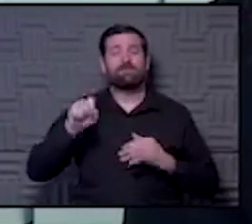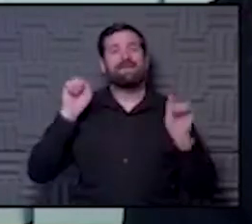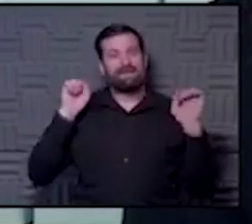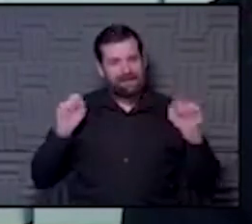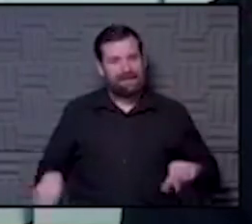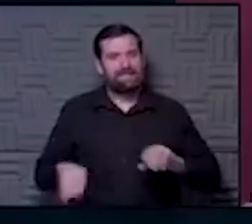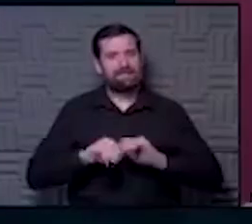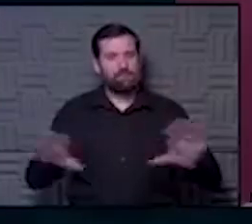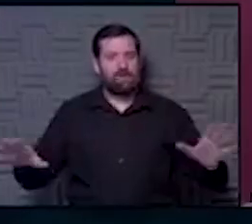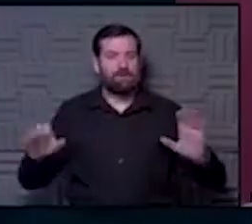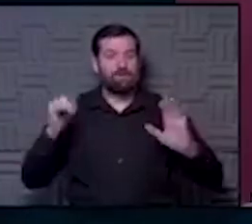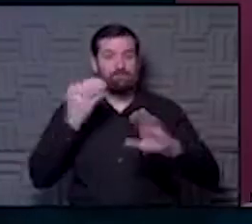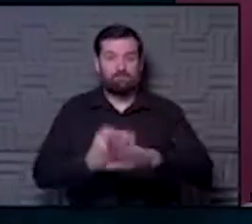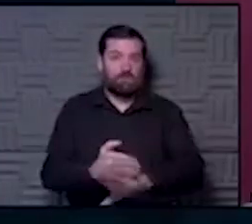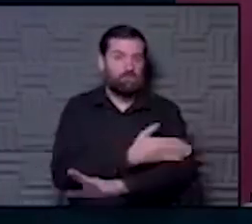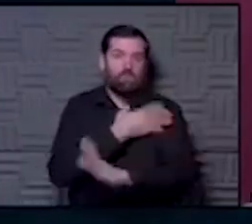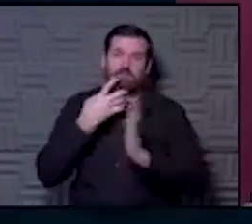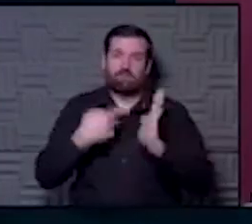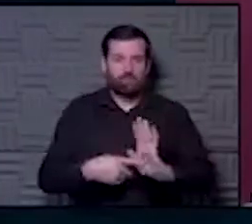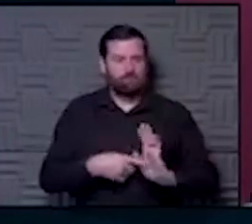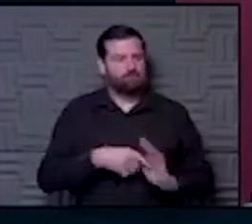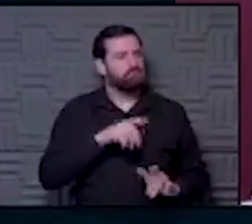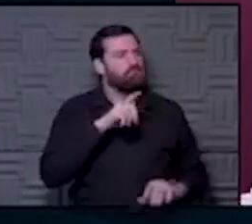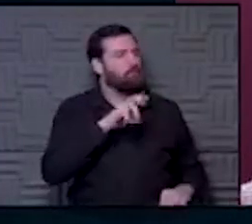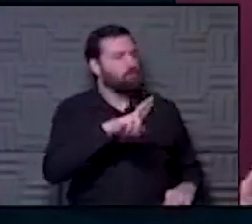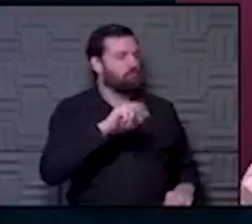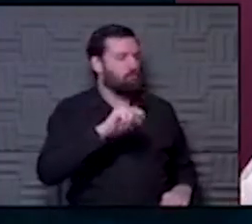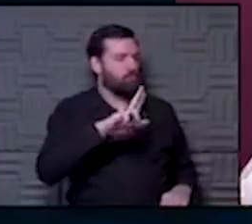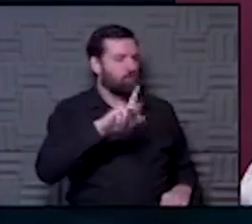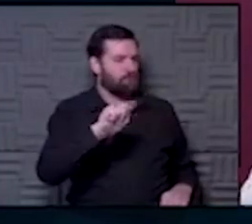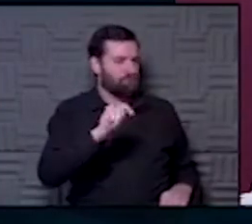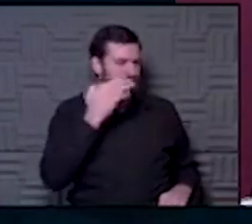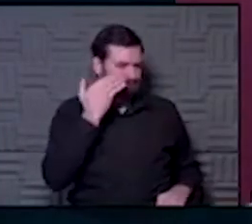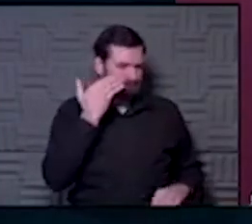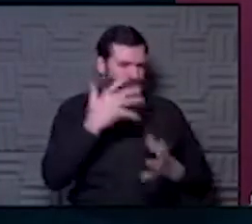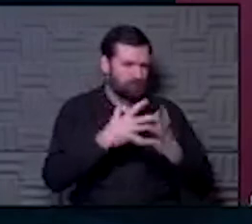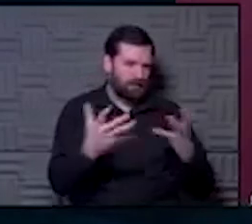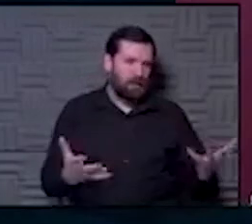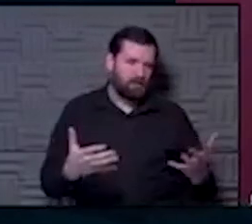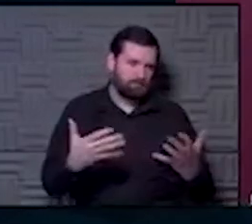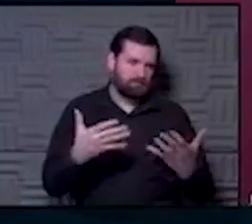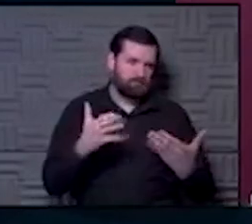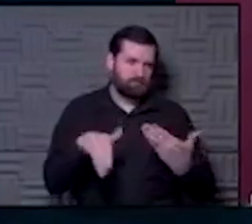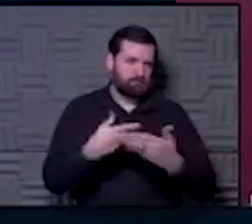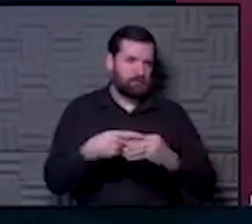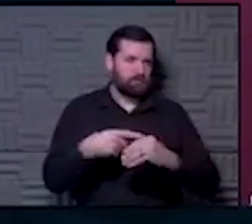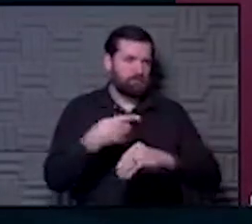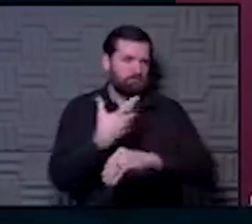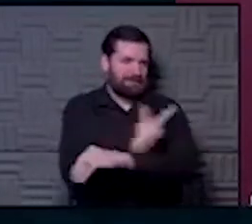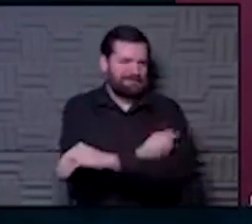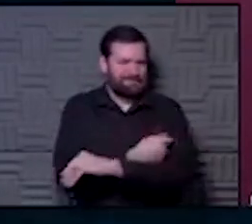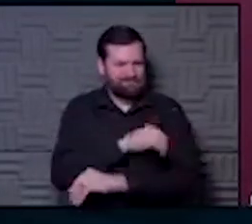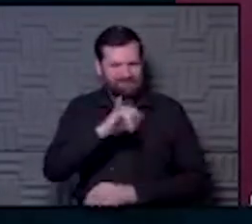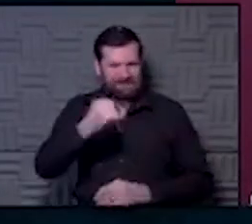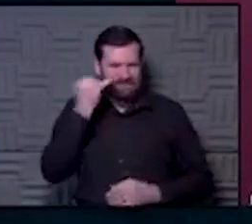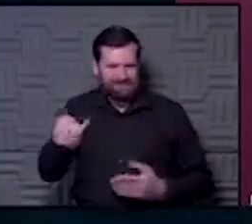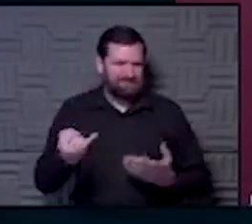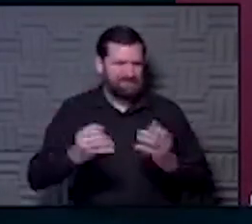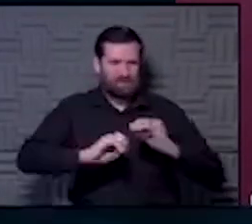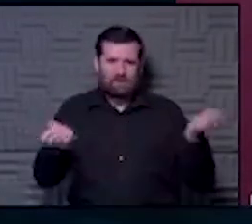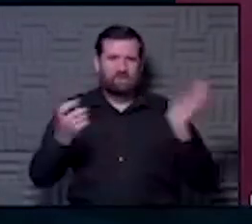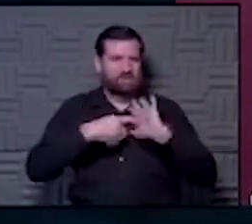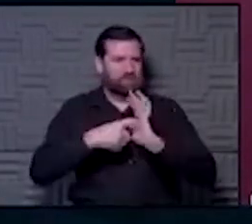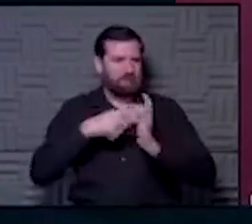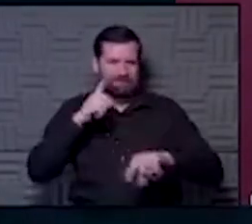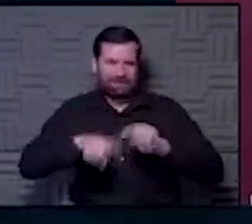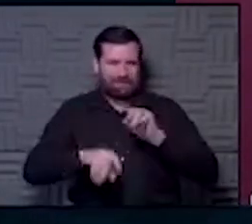symptoms. And Dr. Ault, I know you know a lot about vaccination in general. Where are we getting this idea that if you're asymptomatic,